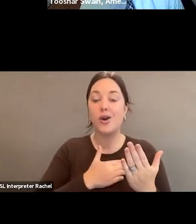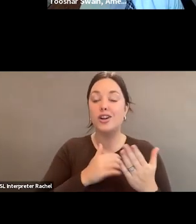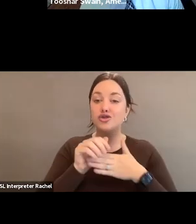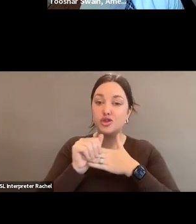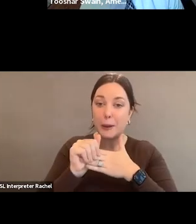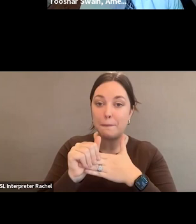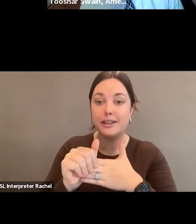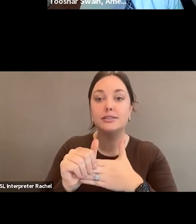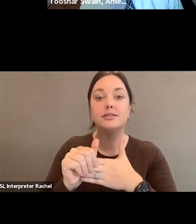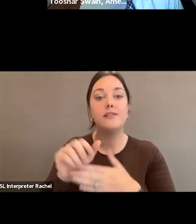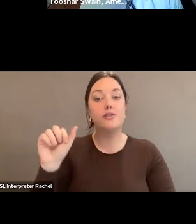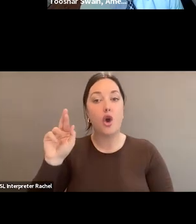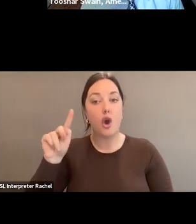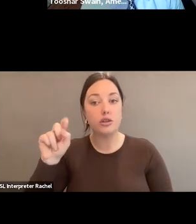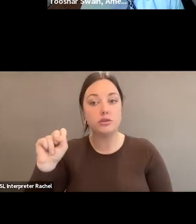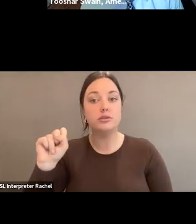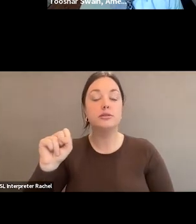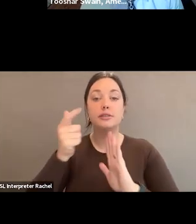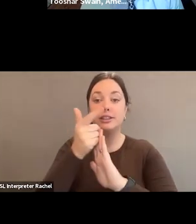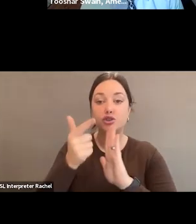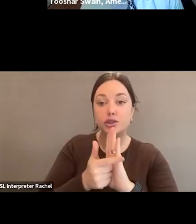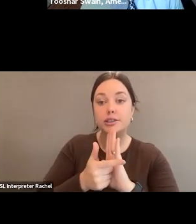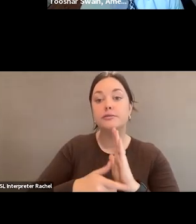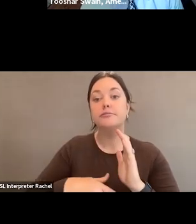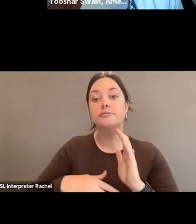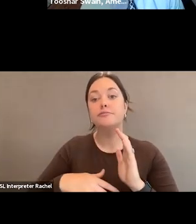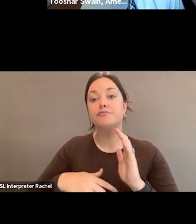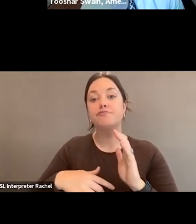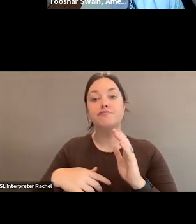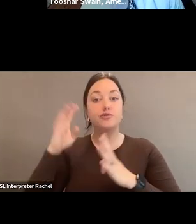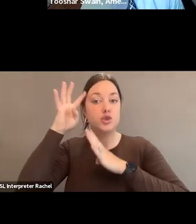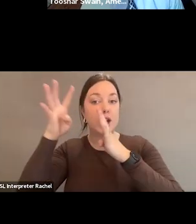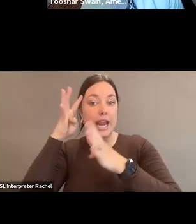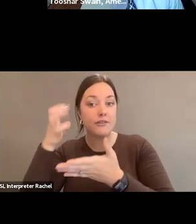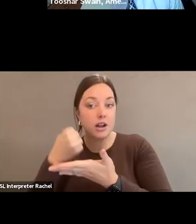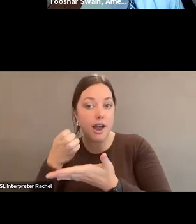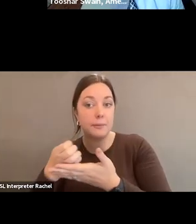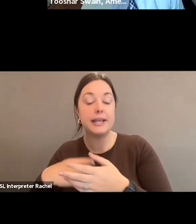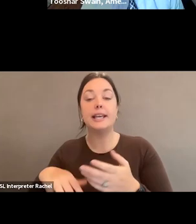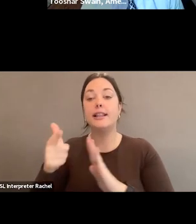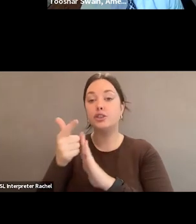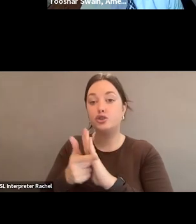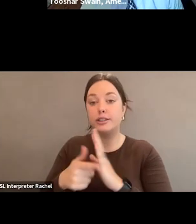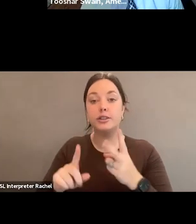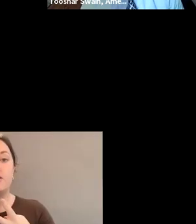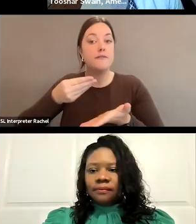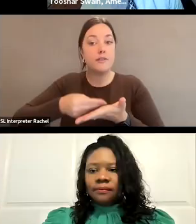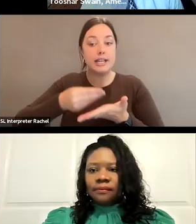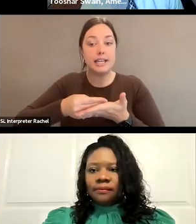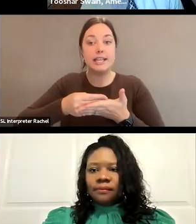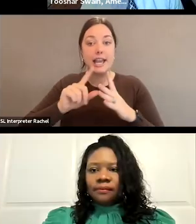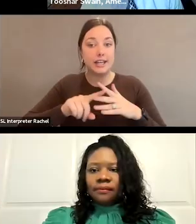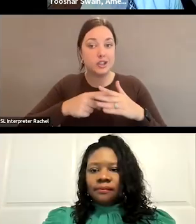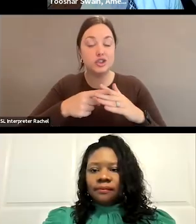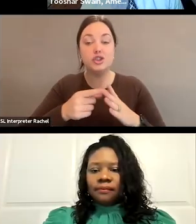arts legislation, whether it be creative economy legislation or funding initiatives such as